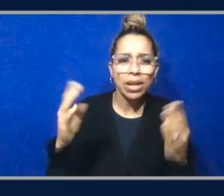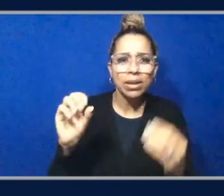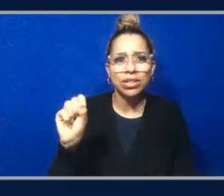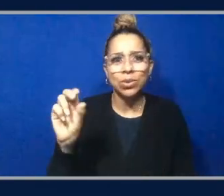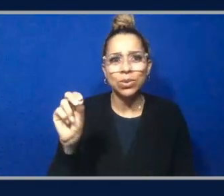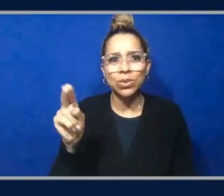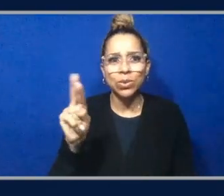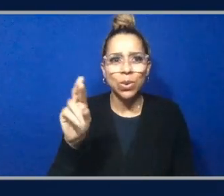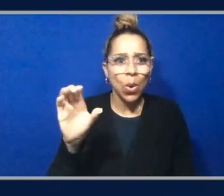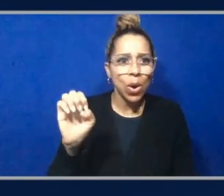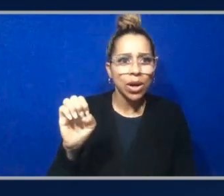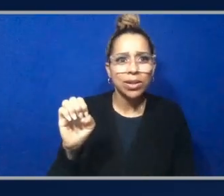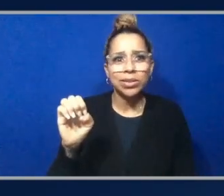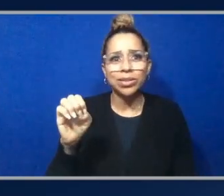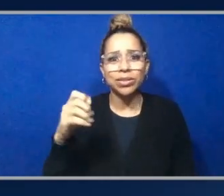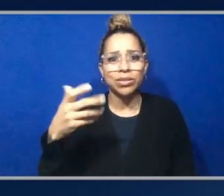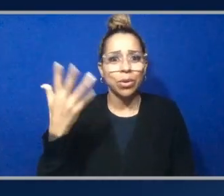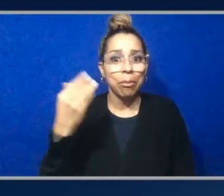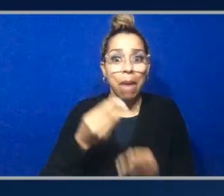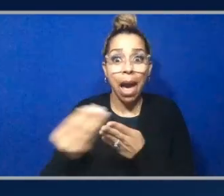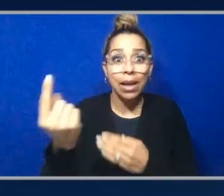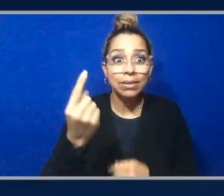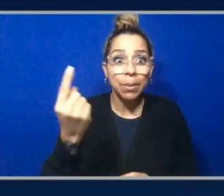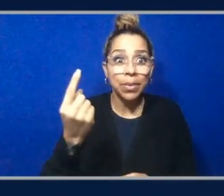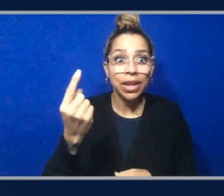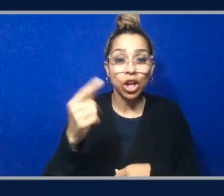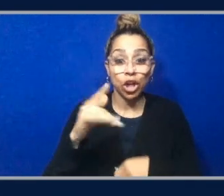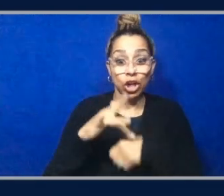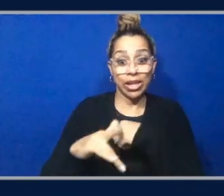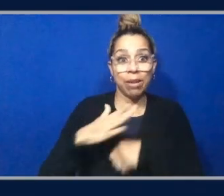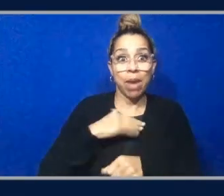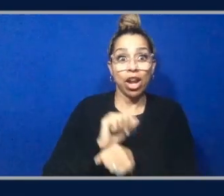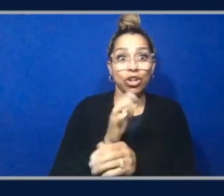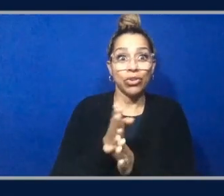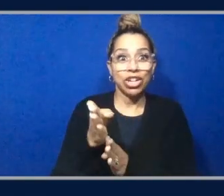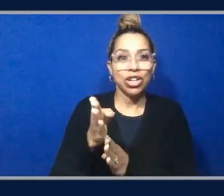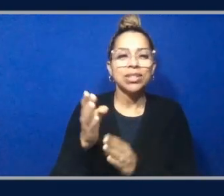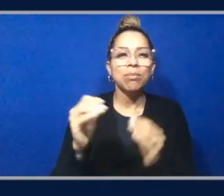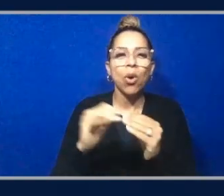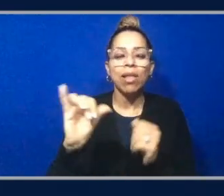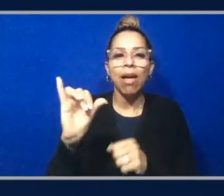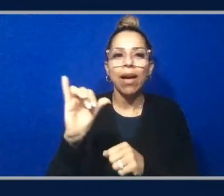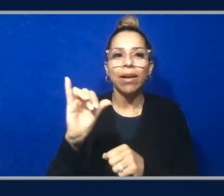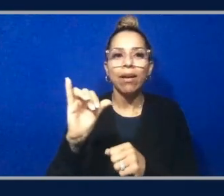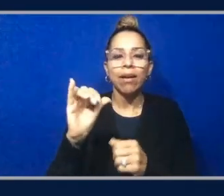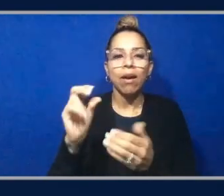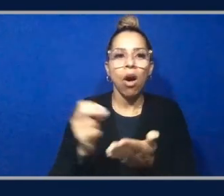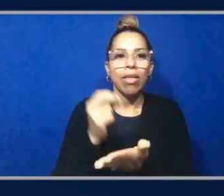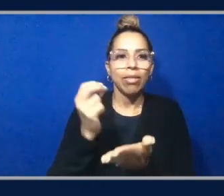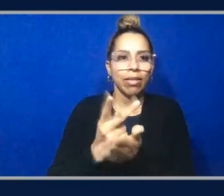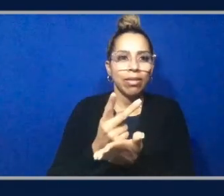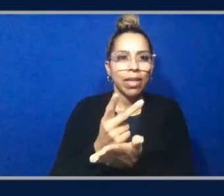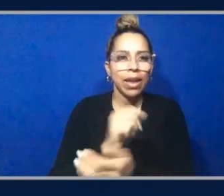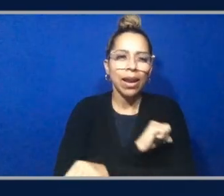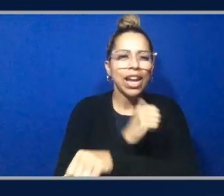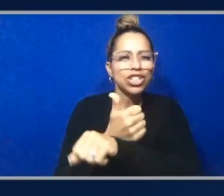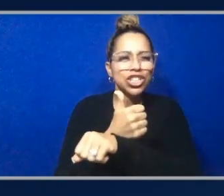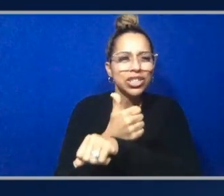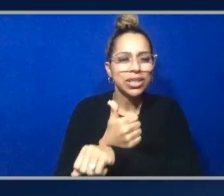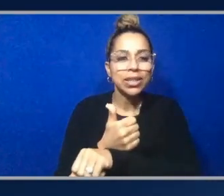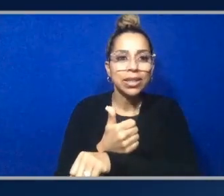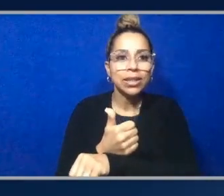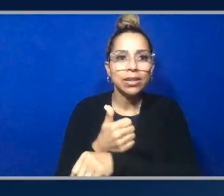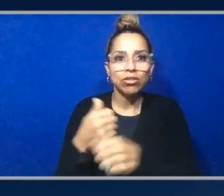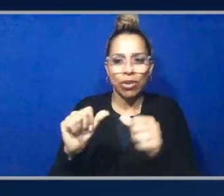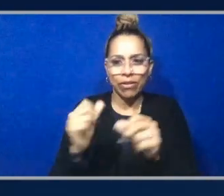buy something uh early in my career that was authentication right like how do i do authentication i have to roll my own and that got messy really quick uh